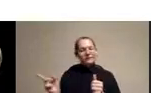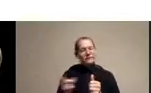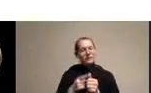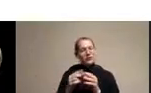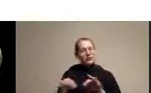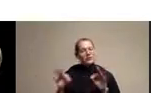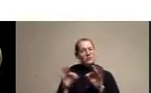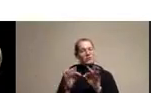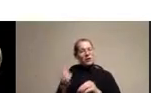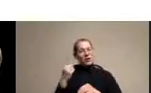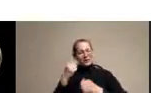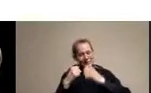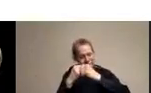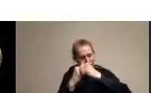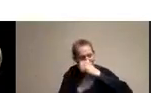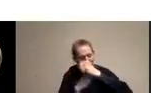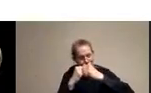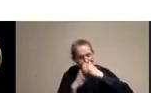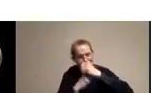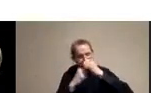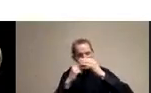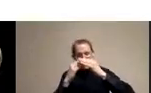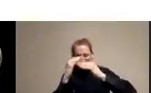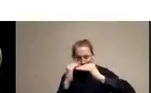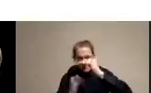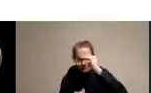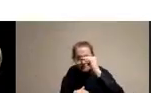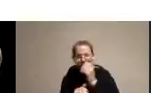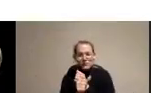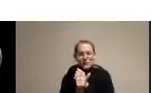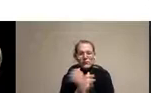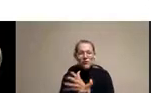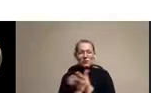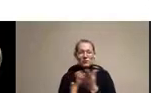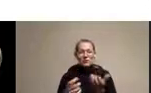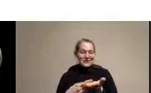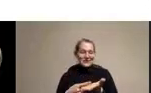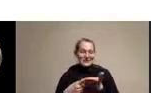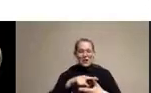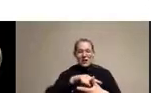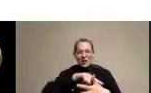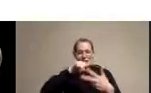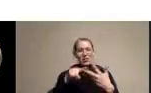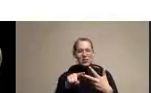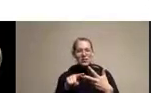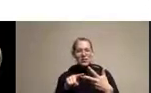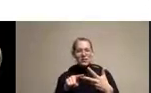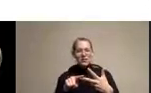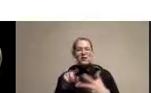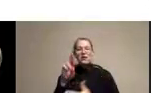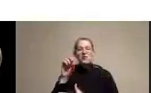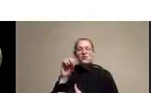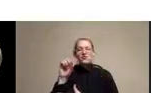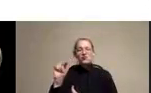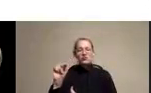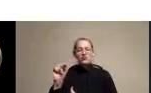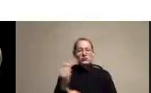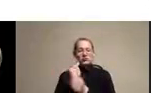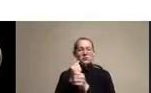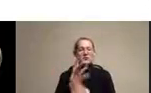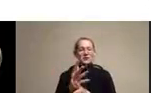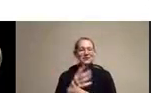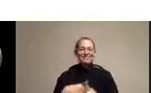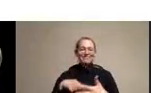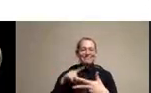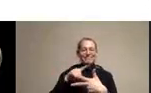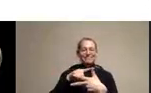in order to fix these problems. Let's talk about the fundamental root causes. I think there are three fundamental root causes, the investment or the underinvestment in systems,